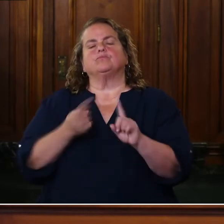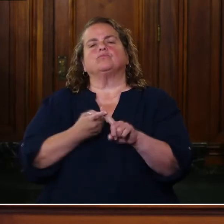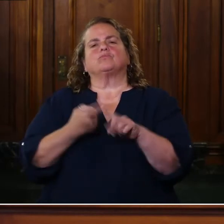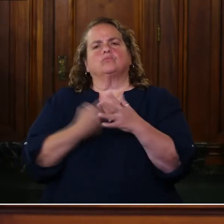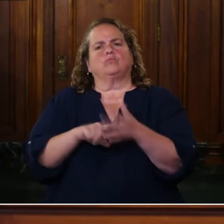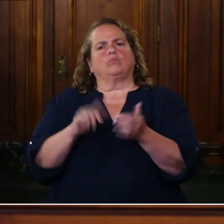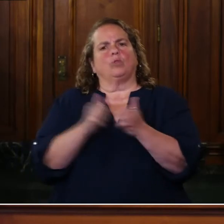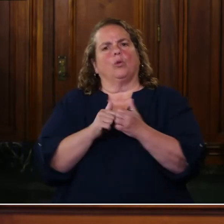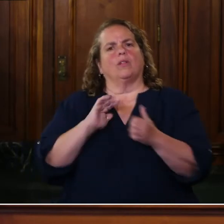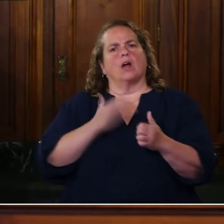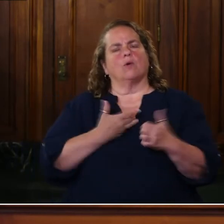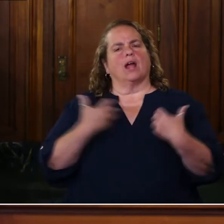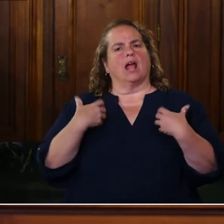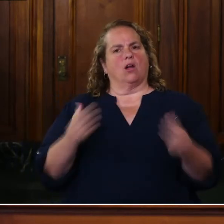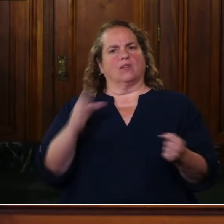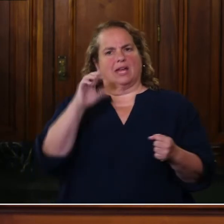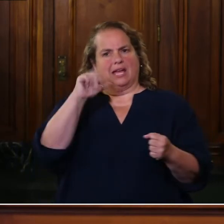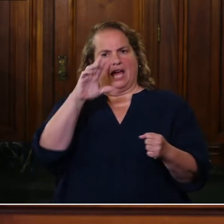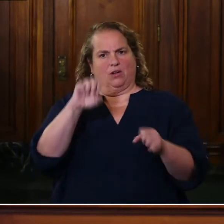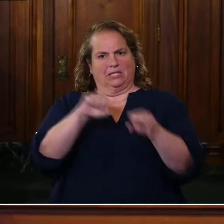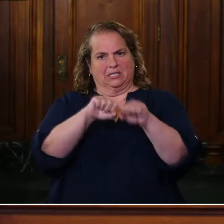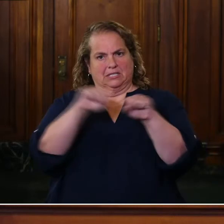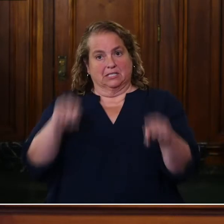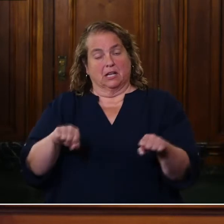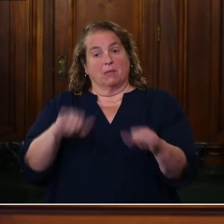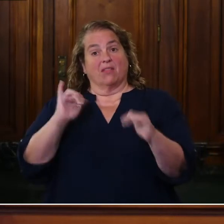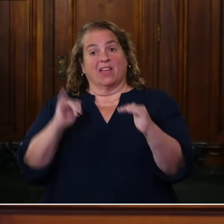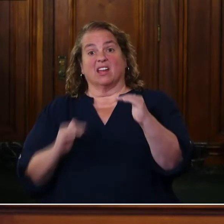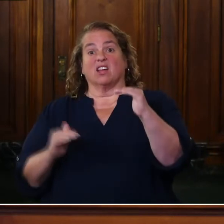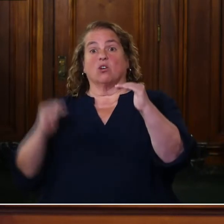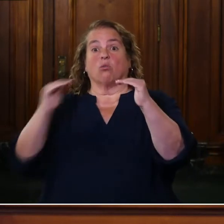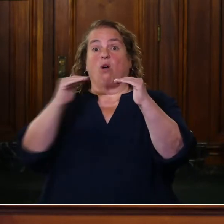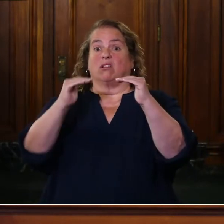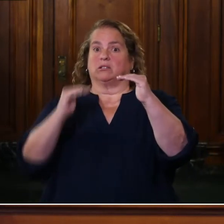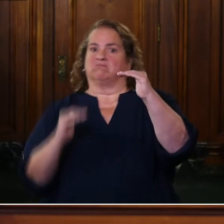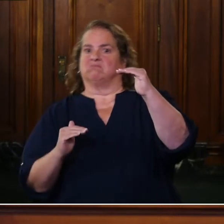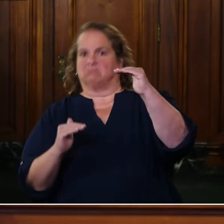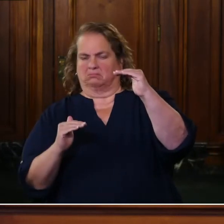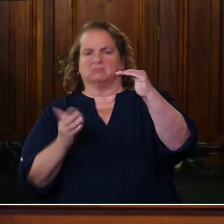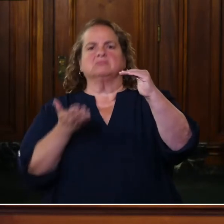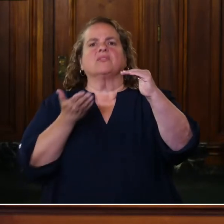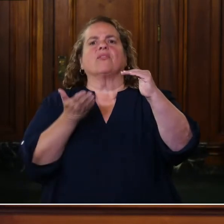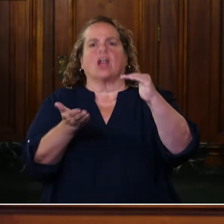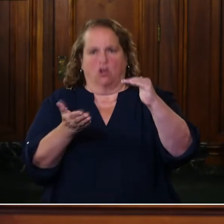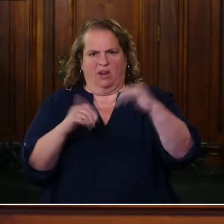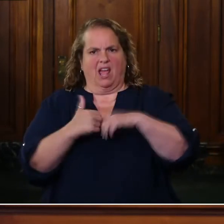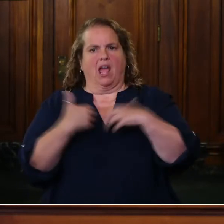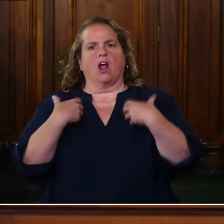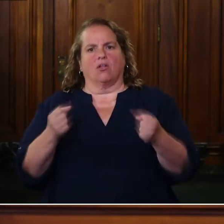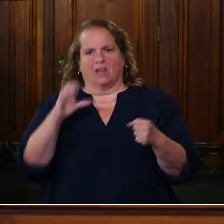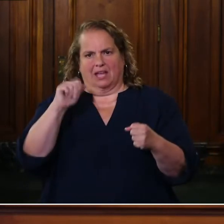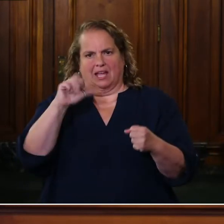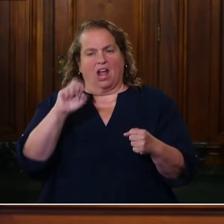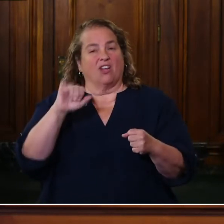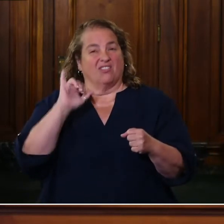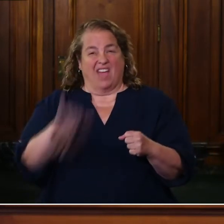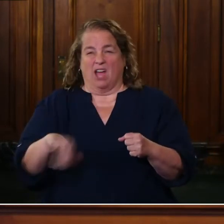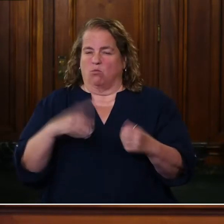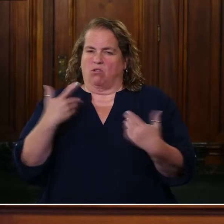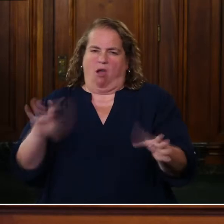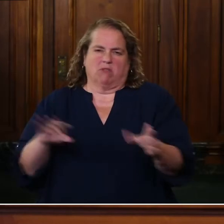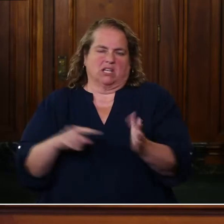healthcare system, the inequalities have been laid bare, have been exposed by this COVID-19